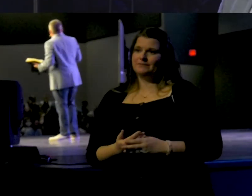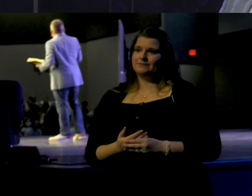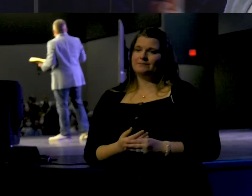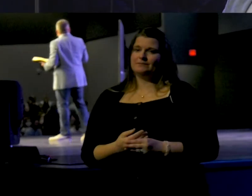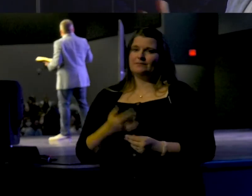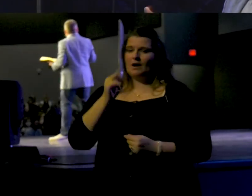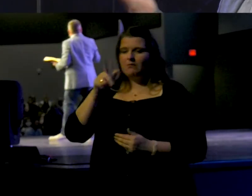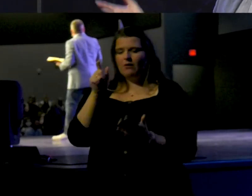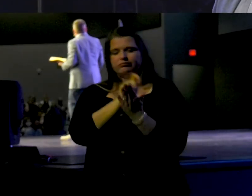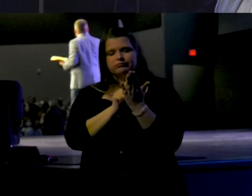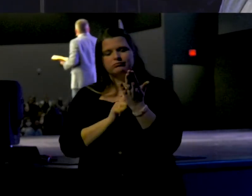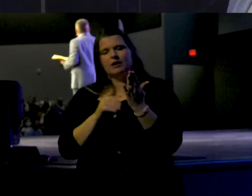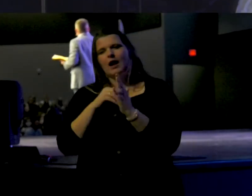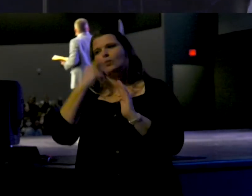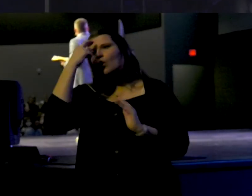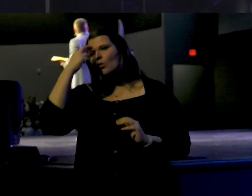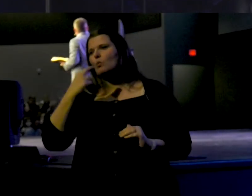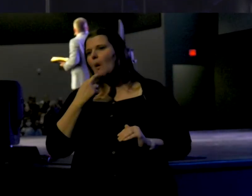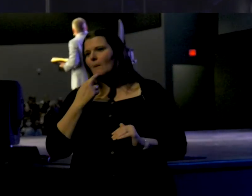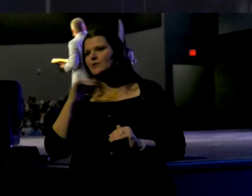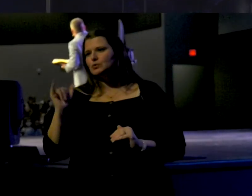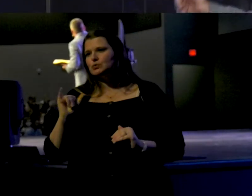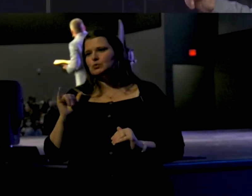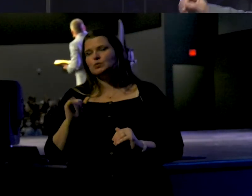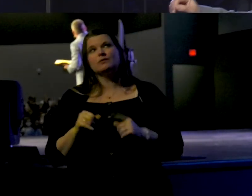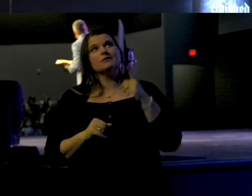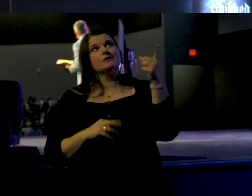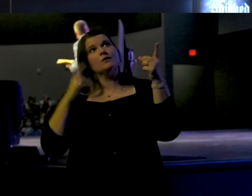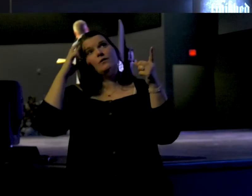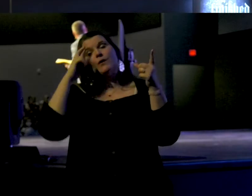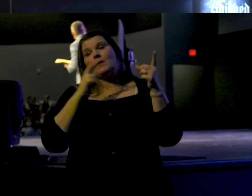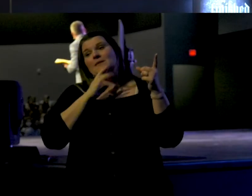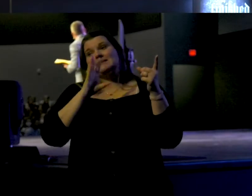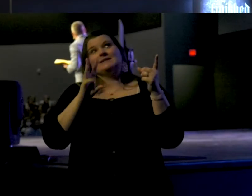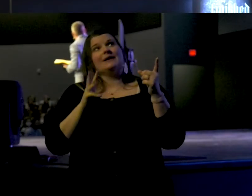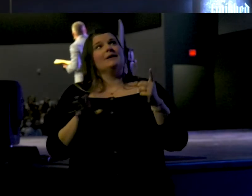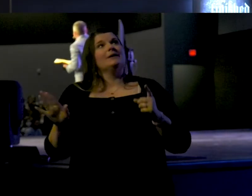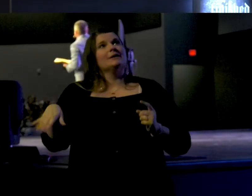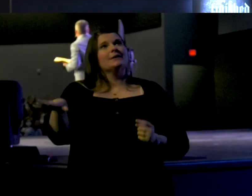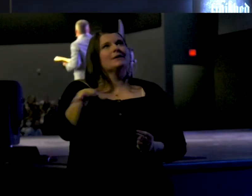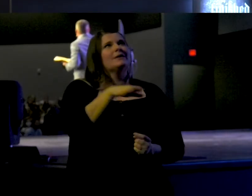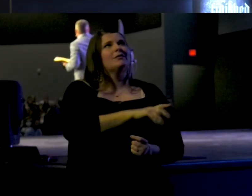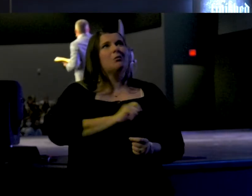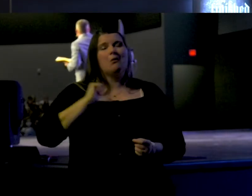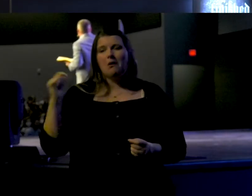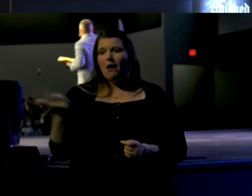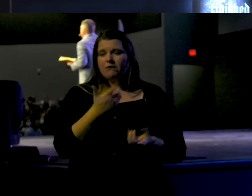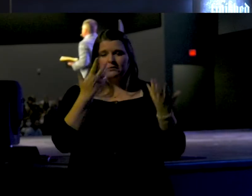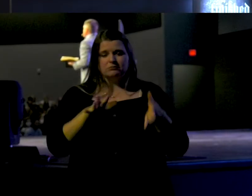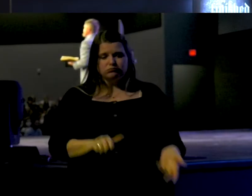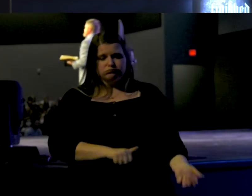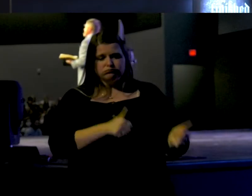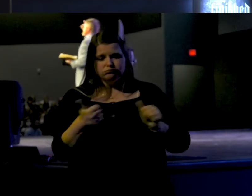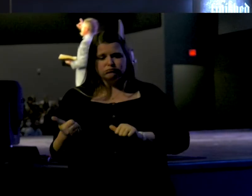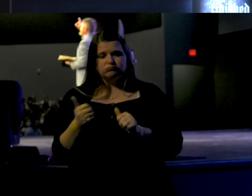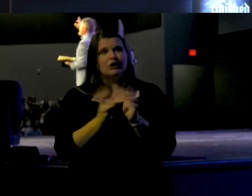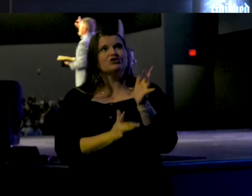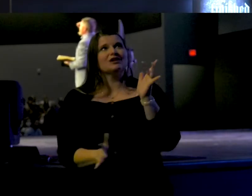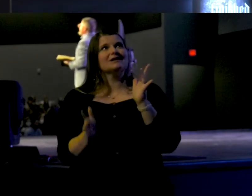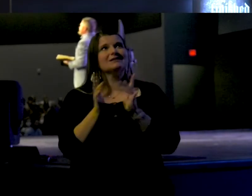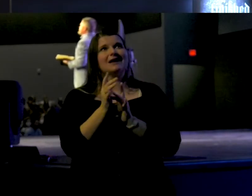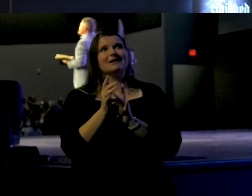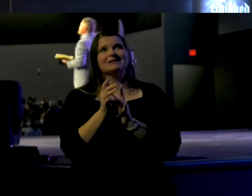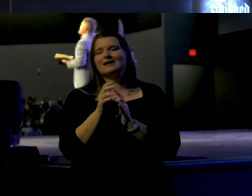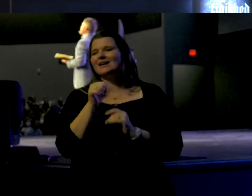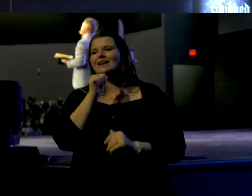Paul talked about this in the book of Romans. He says in Romans 6, do you not know that all of us who have been baptized into Christ Jesus, he's not talking